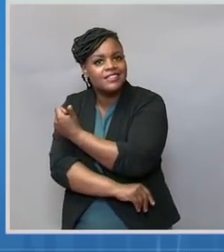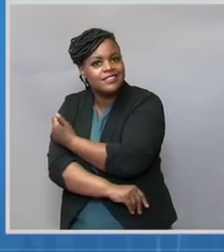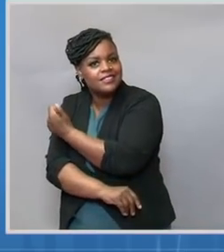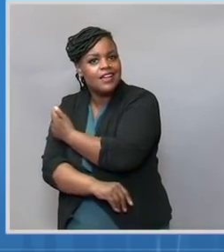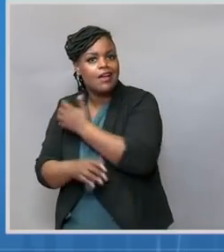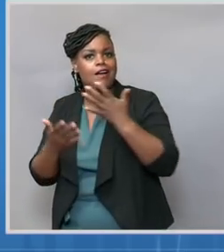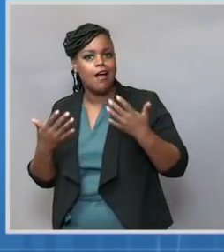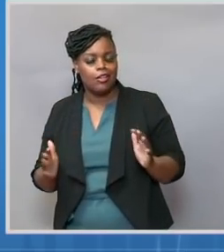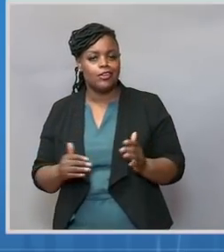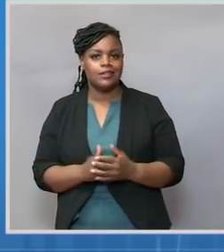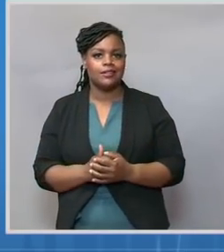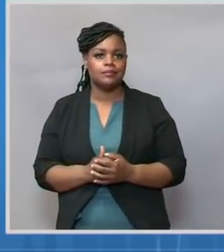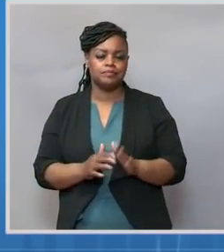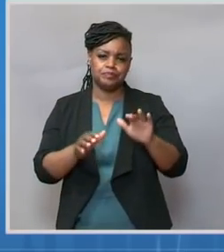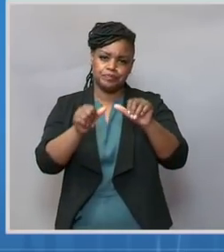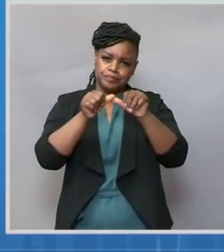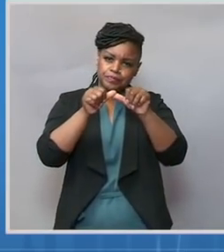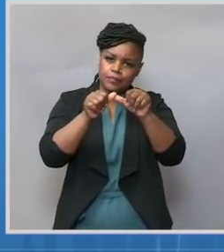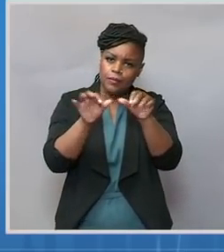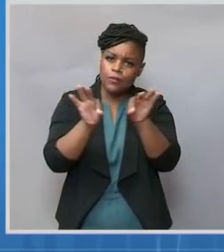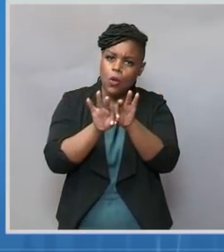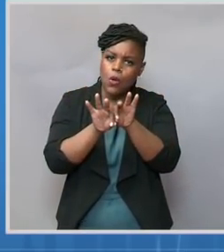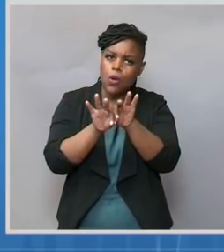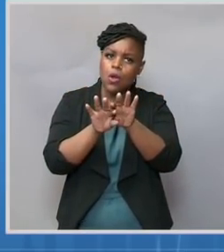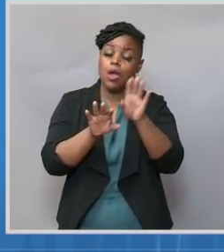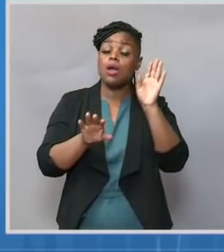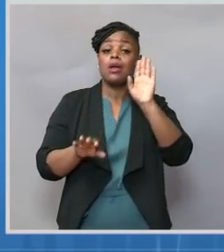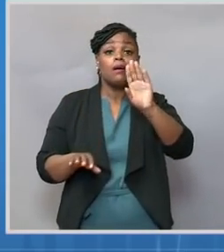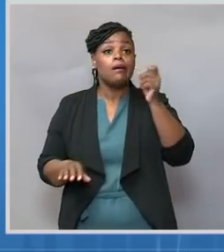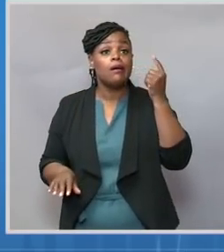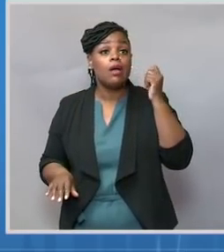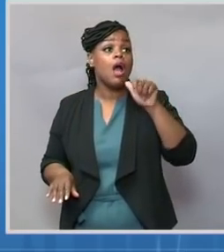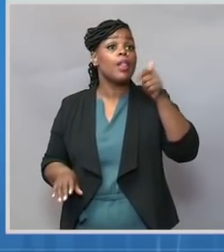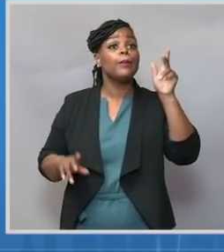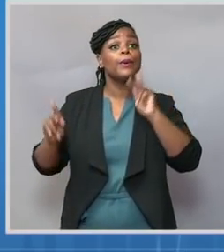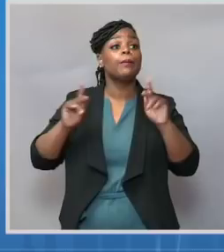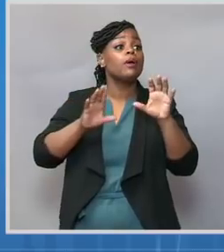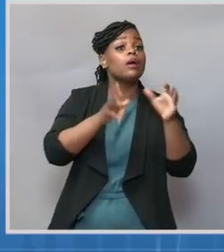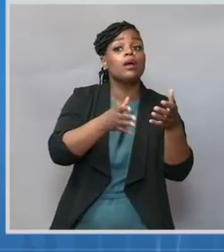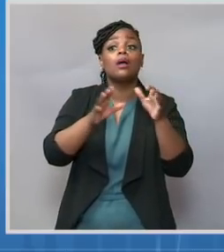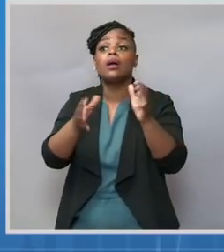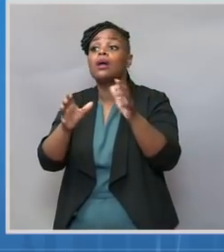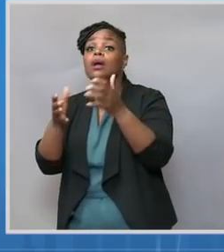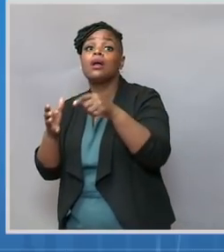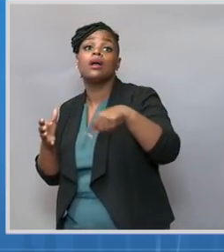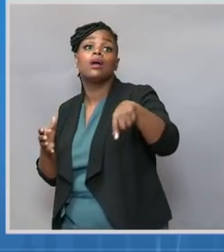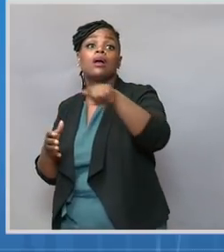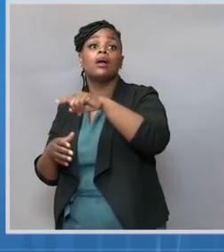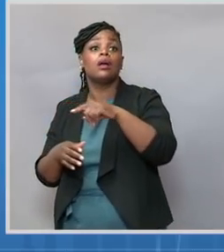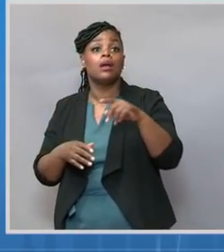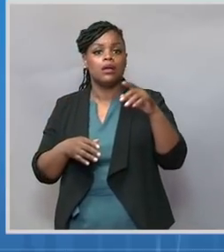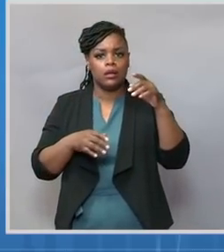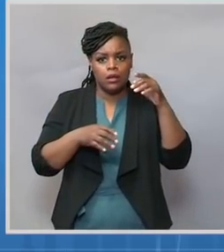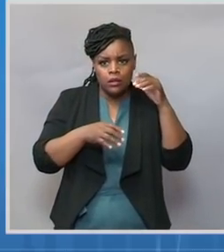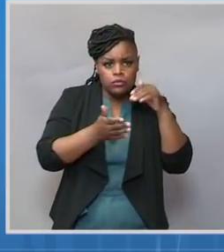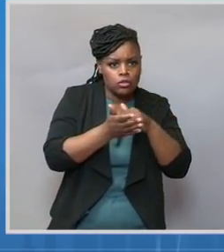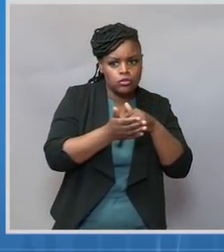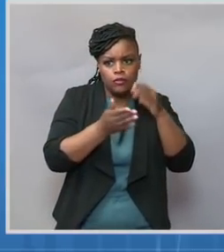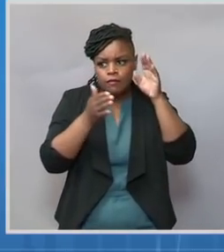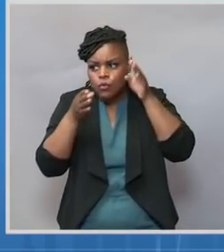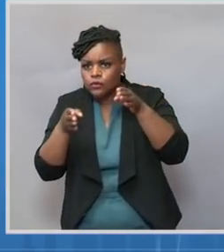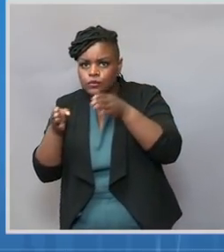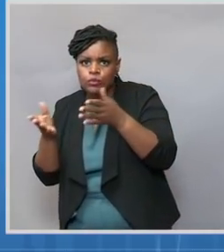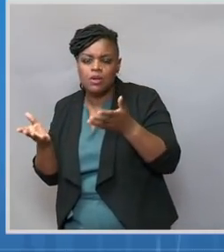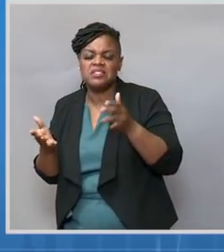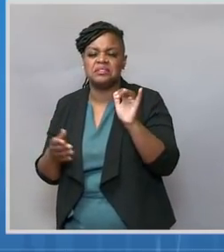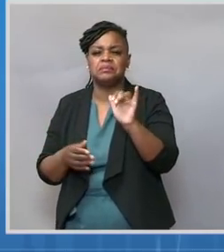but we know reaching other populations will take time and focus. Second, we will